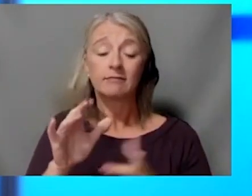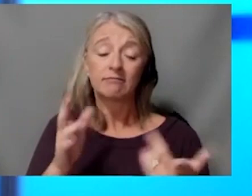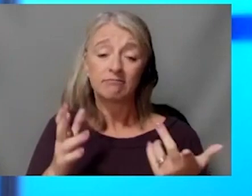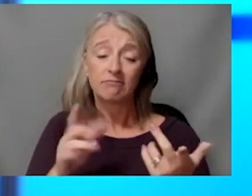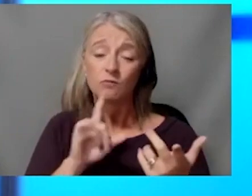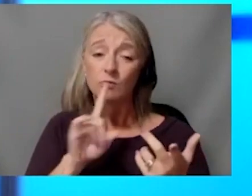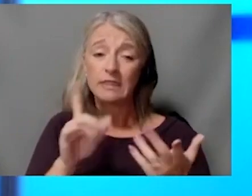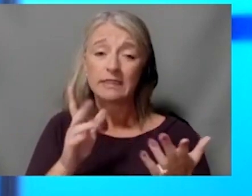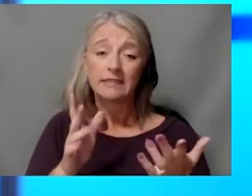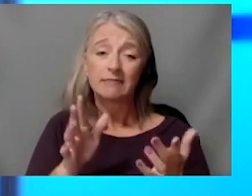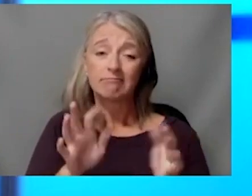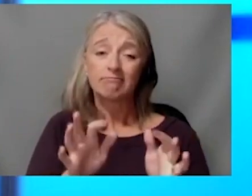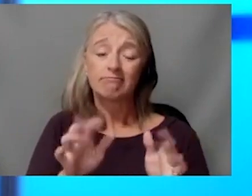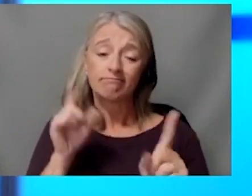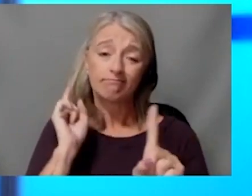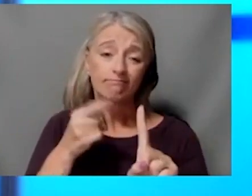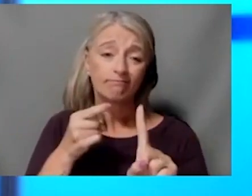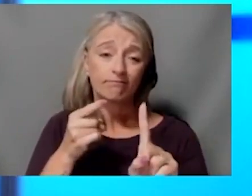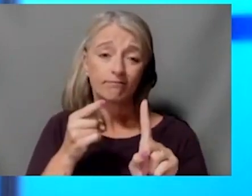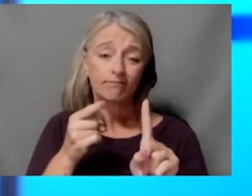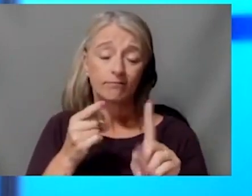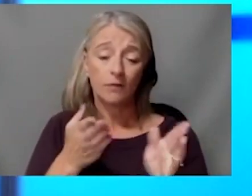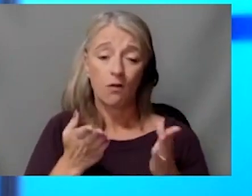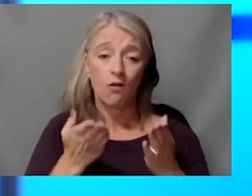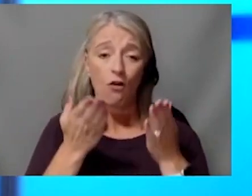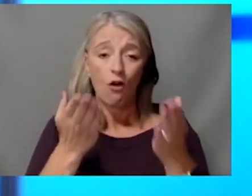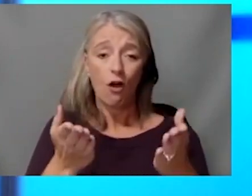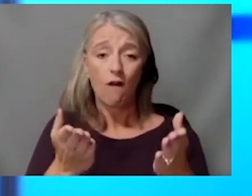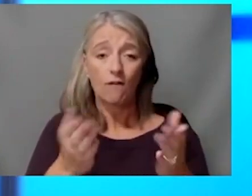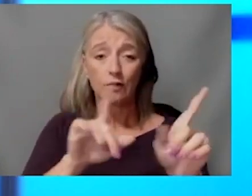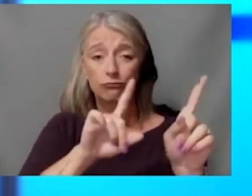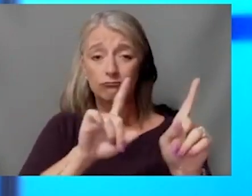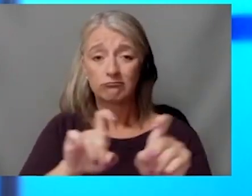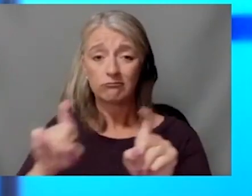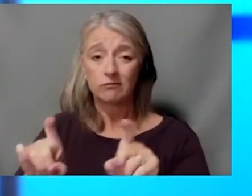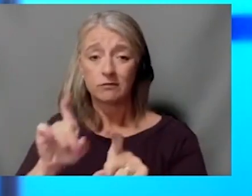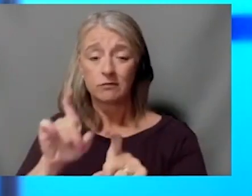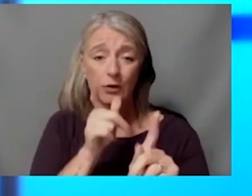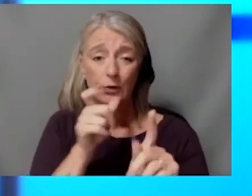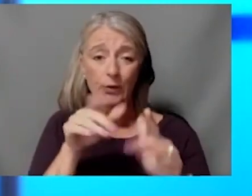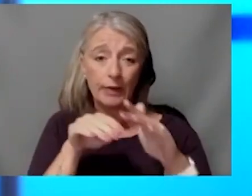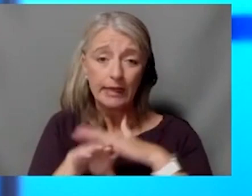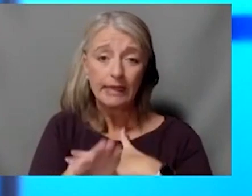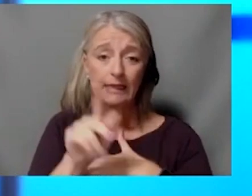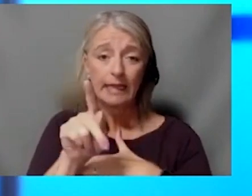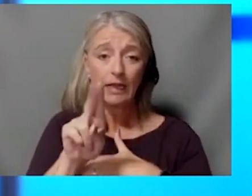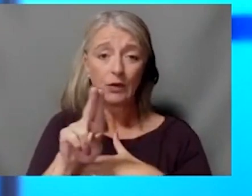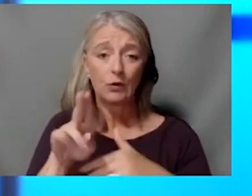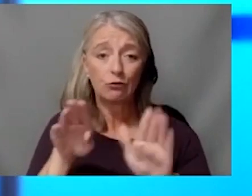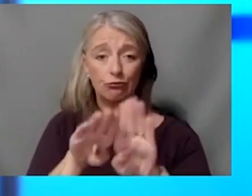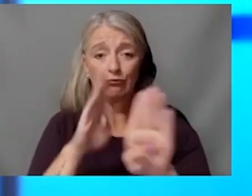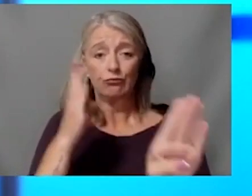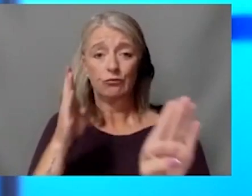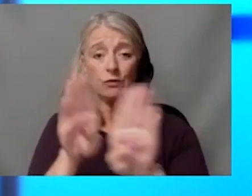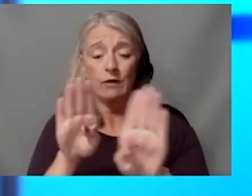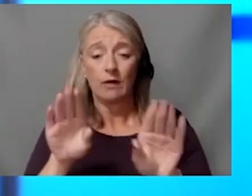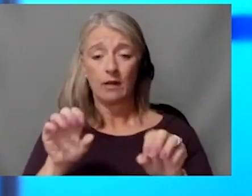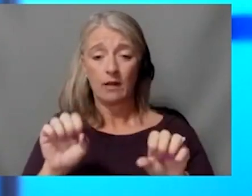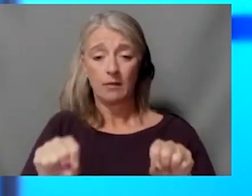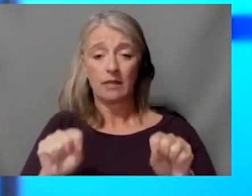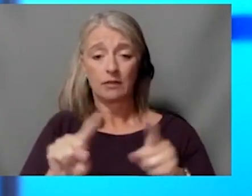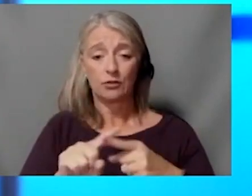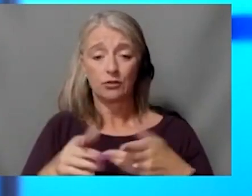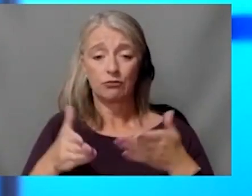every patient, every type of cancer that walks through the KU cancer center door. And so we really have the ability to offer patients trial. And sometimes that's